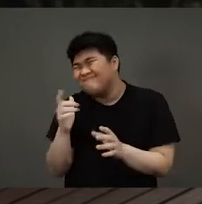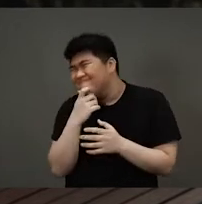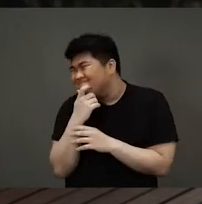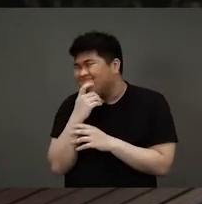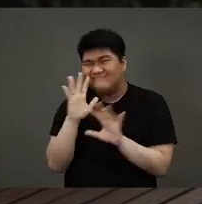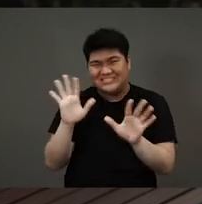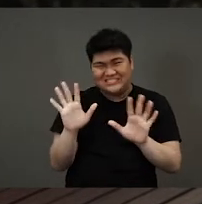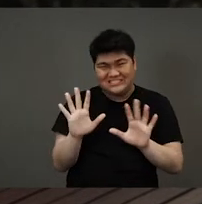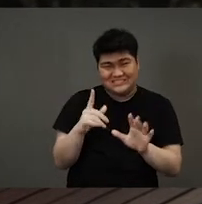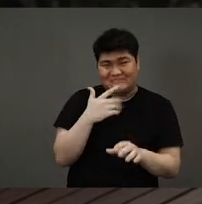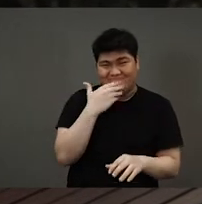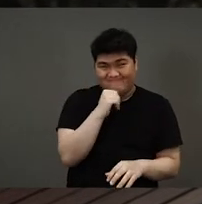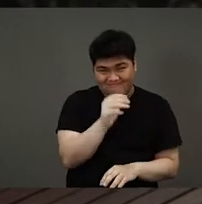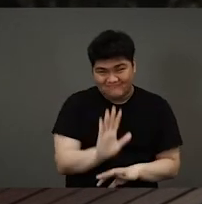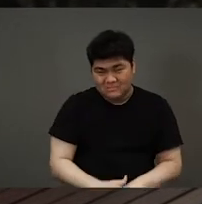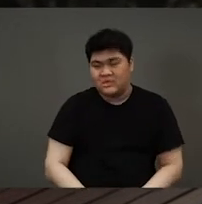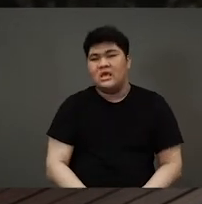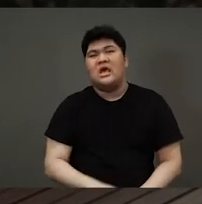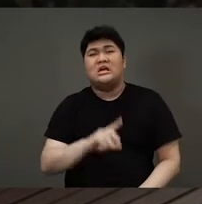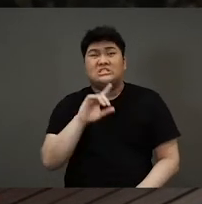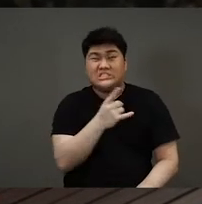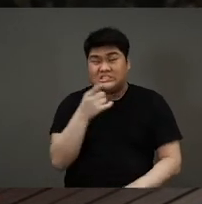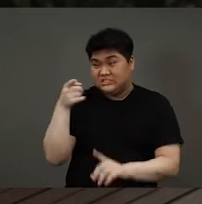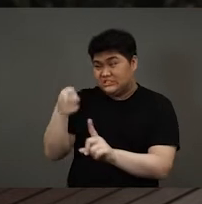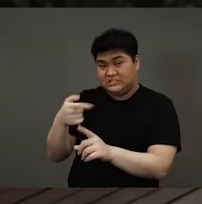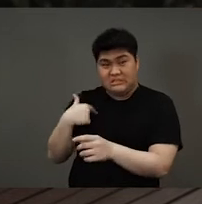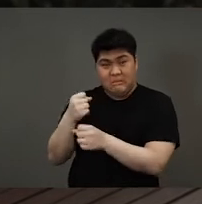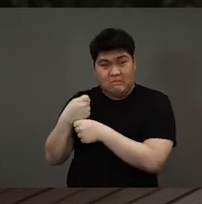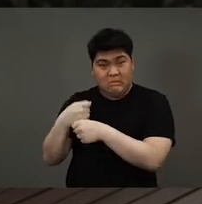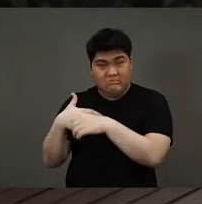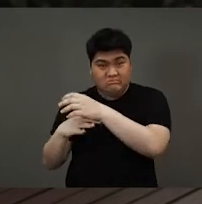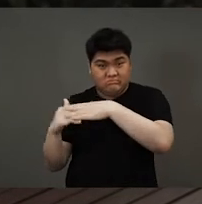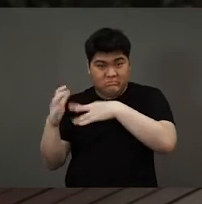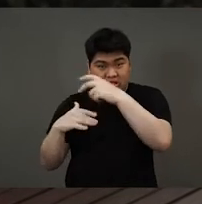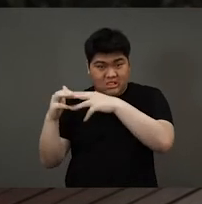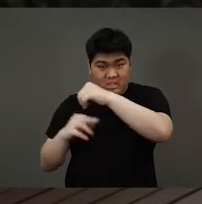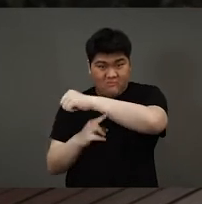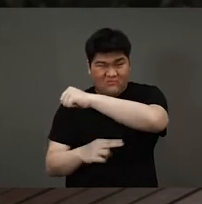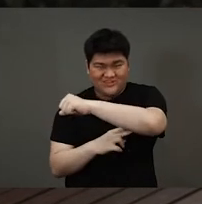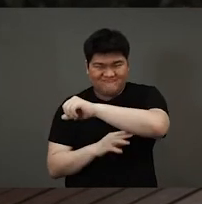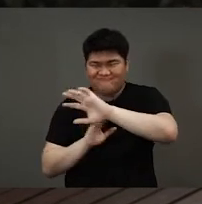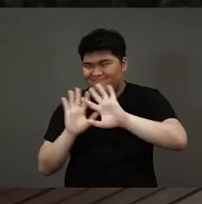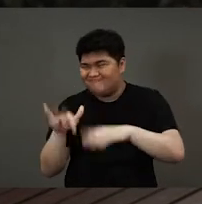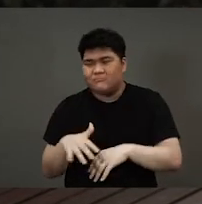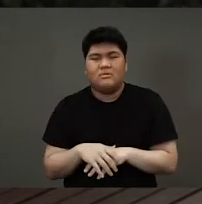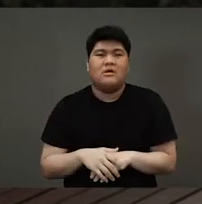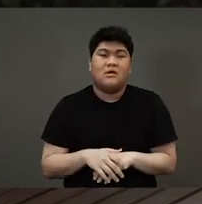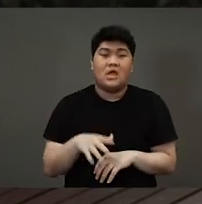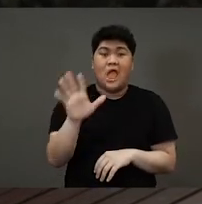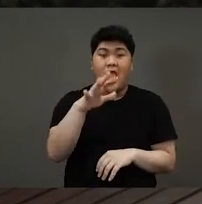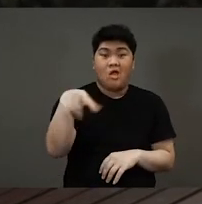want to destroy his beautiful forest just to make a bridge. Boys and girls, do you have any ideas what monkey could use to